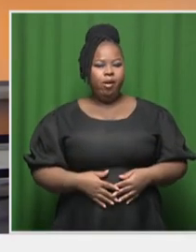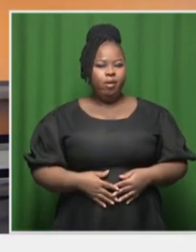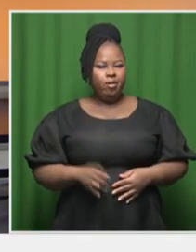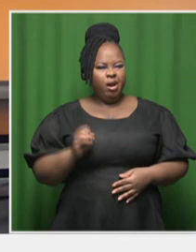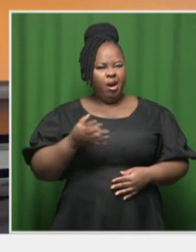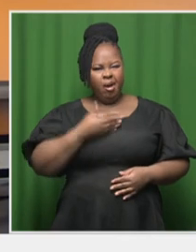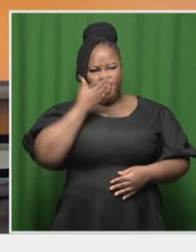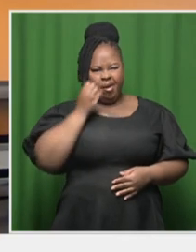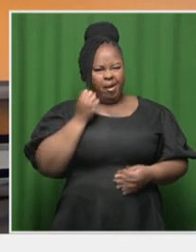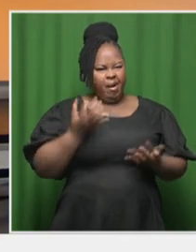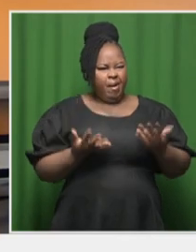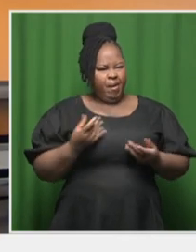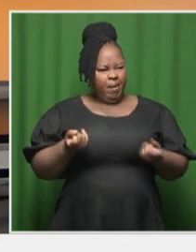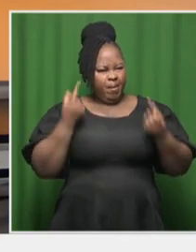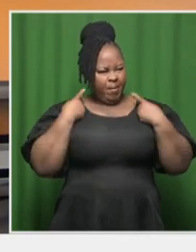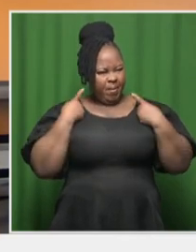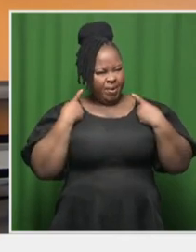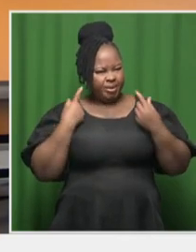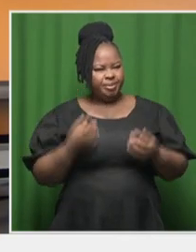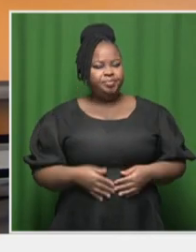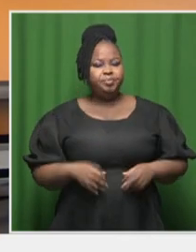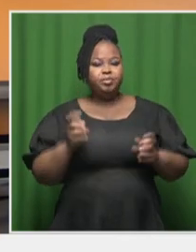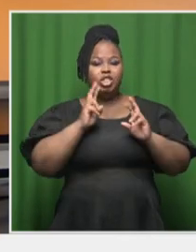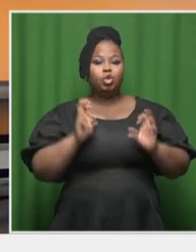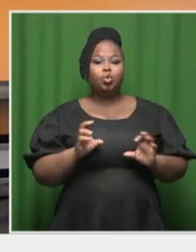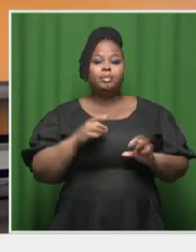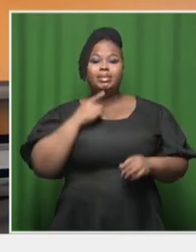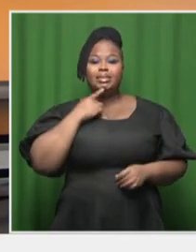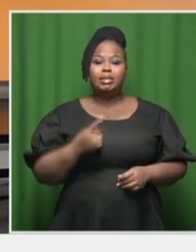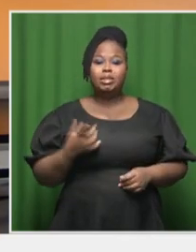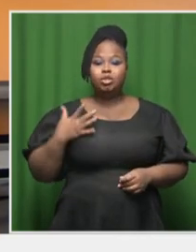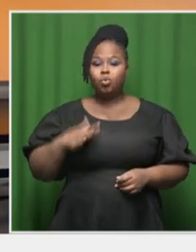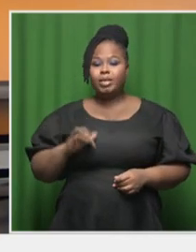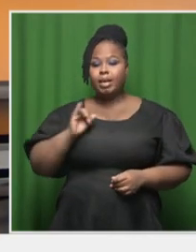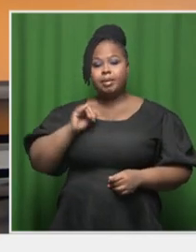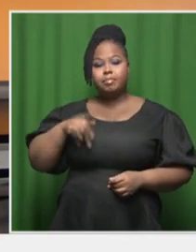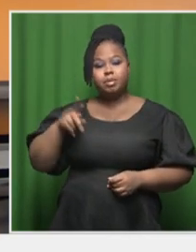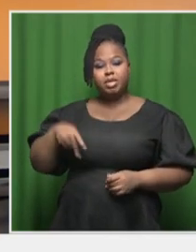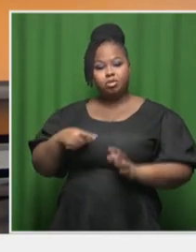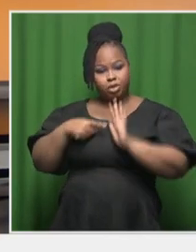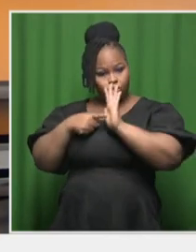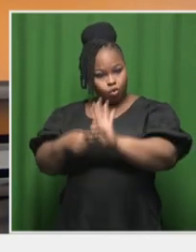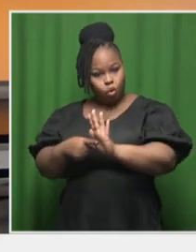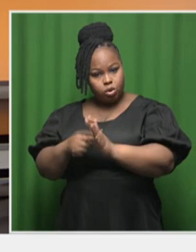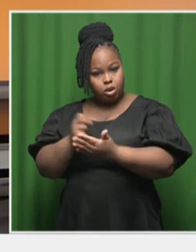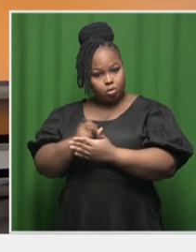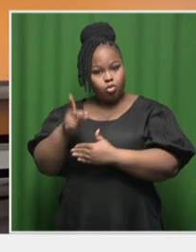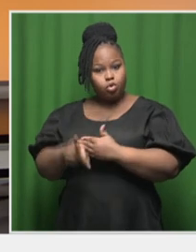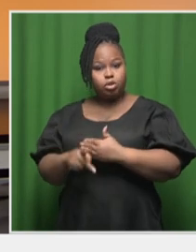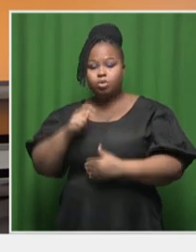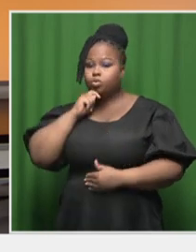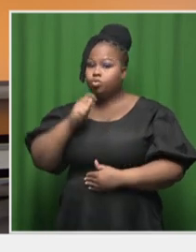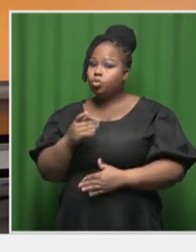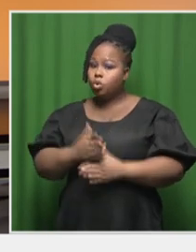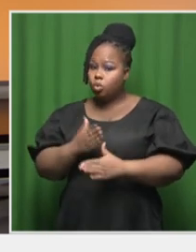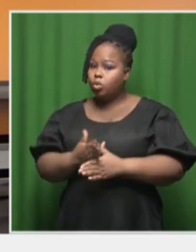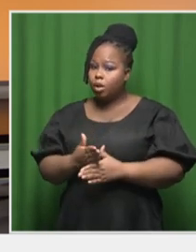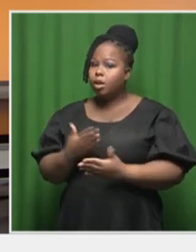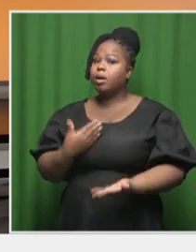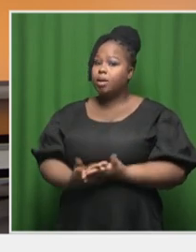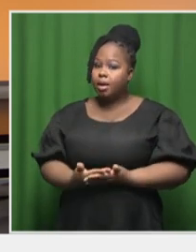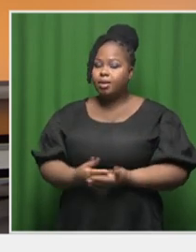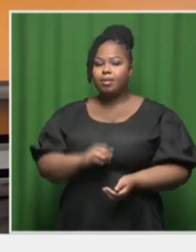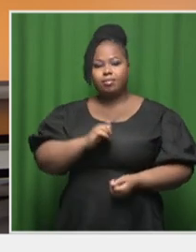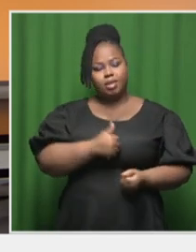correct us if we're not understanding it right, is ESCOM wants developers to demonstrate that their projects are shovel-ready in order